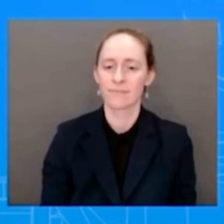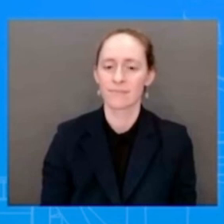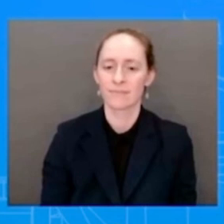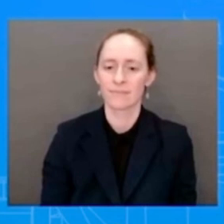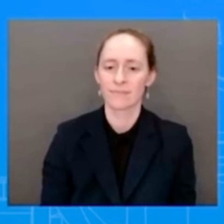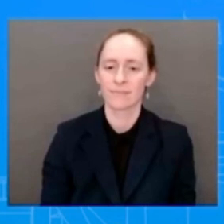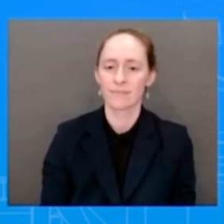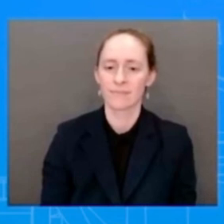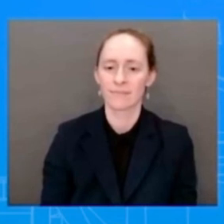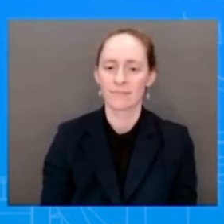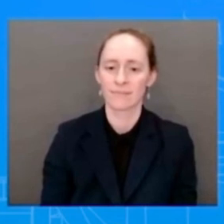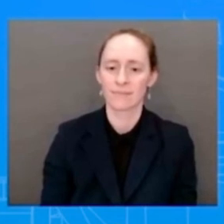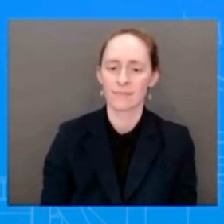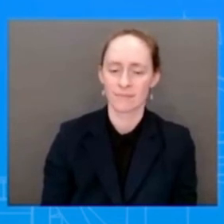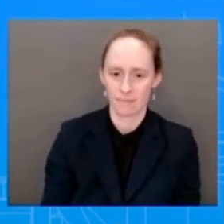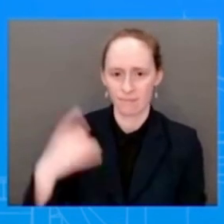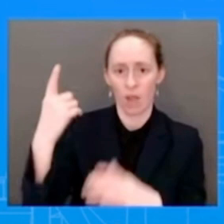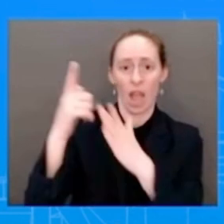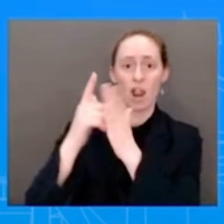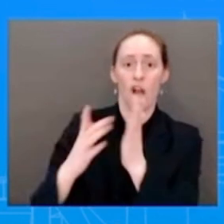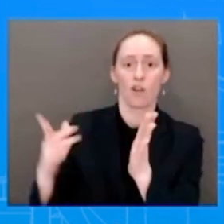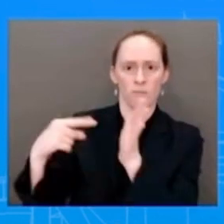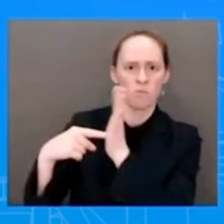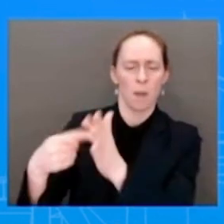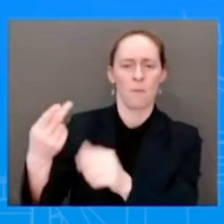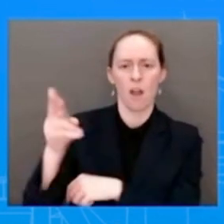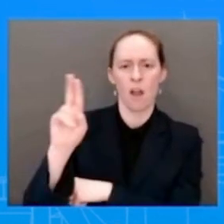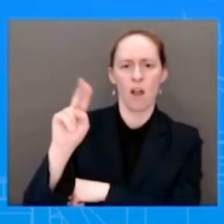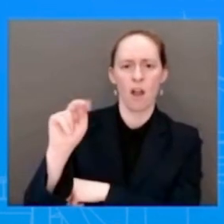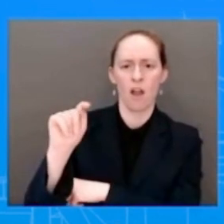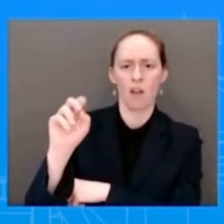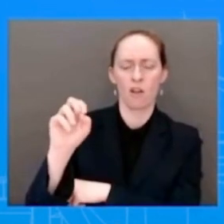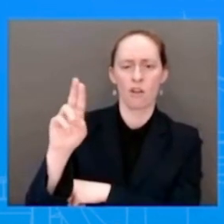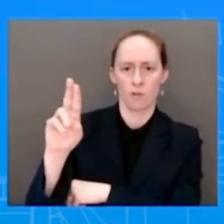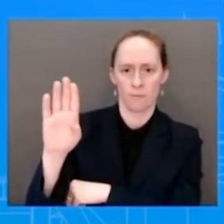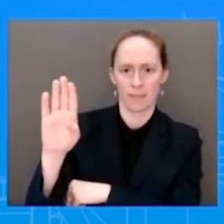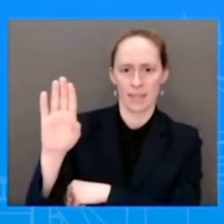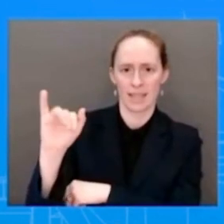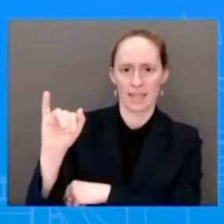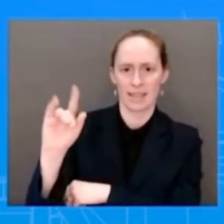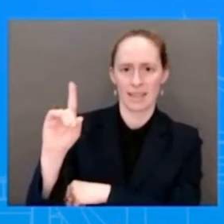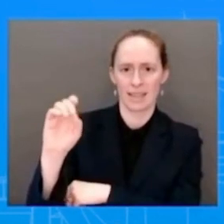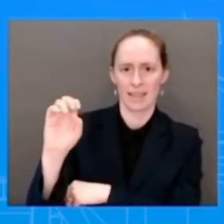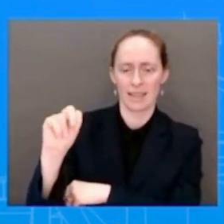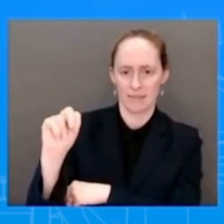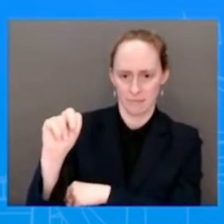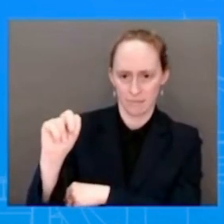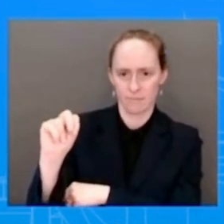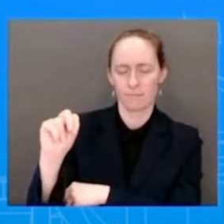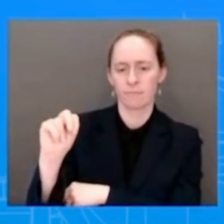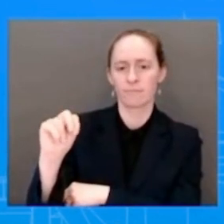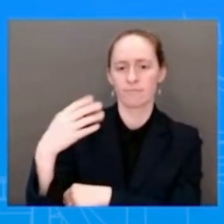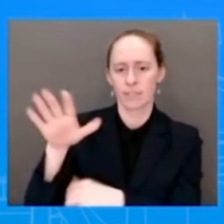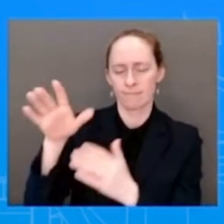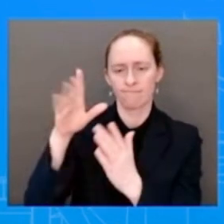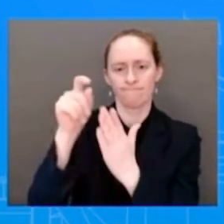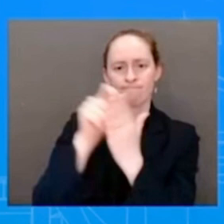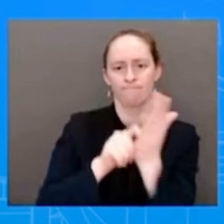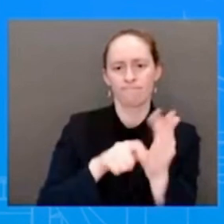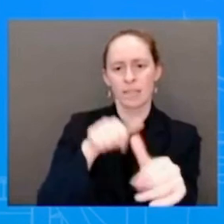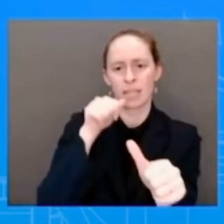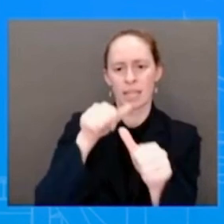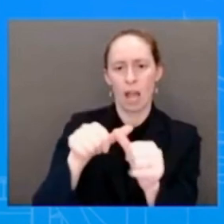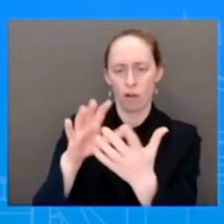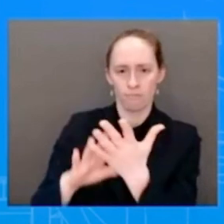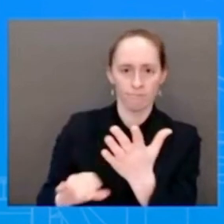Department. I know you like to keep that agency very arm's length, but is it arm's length when the president's son writes seeking, writes DRJ